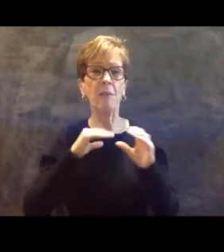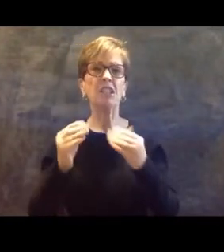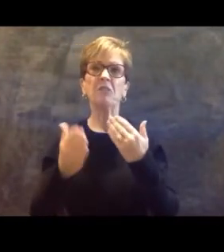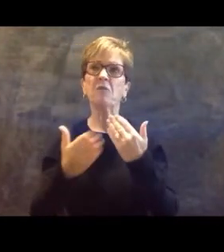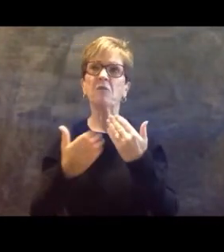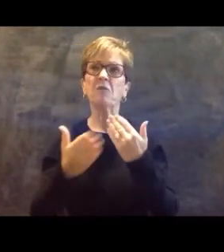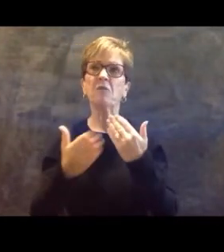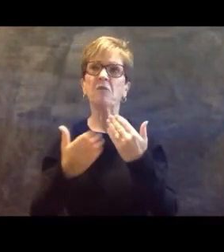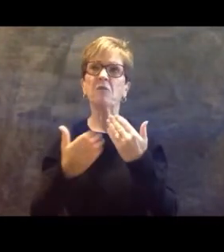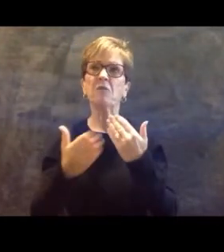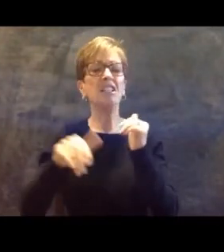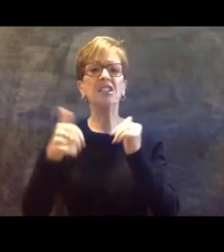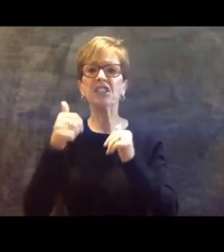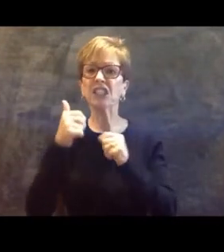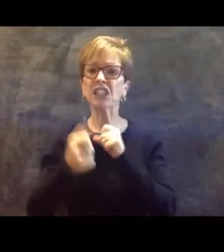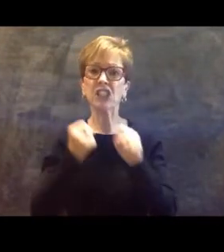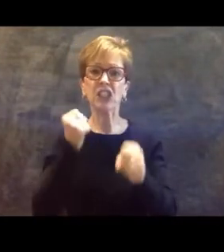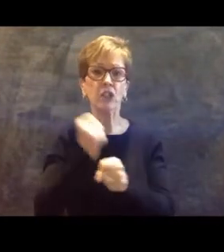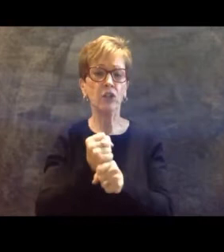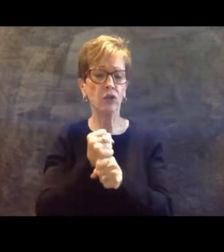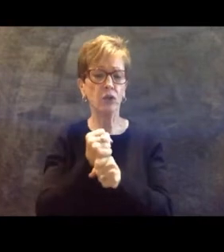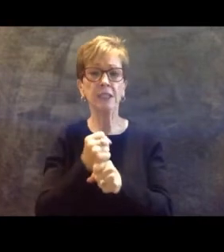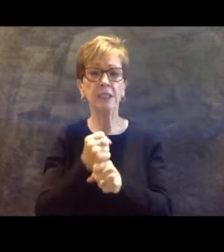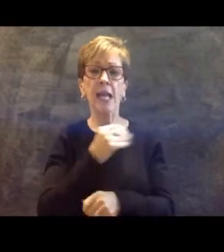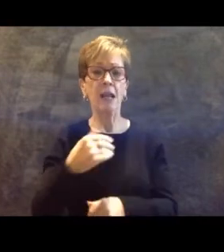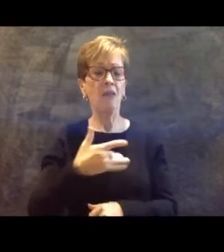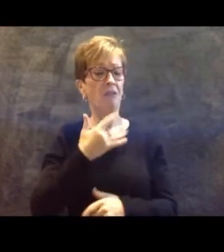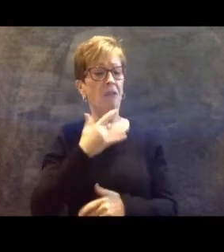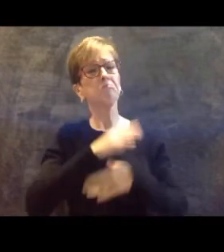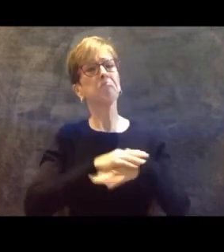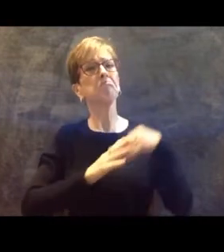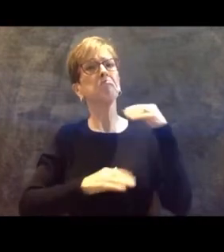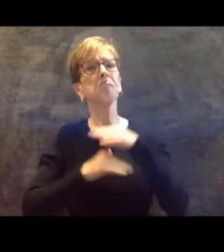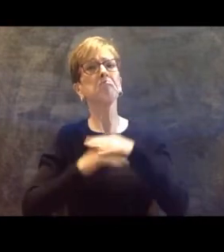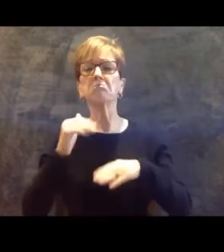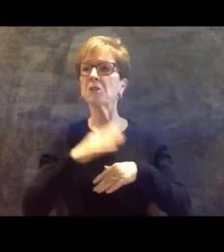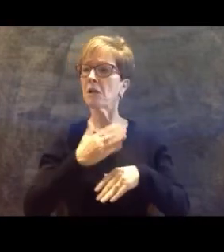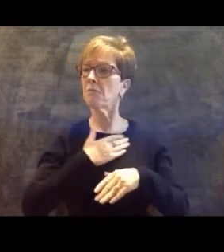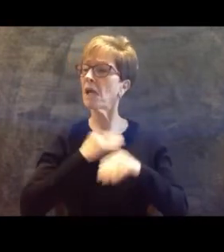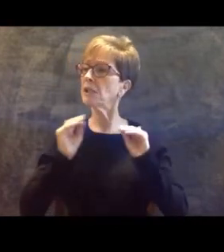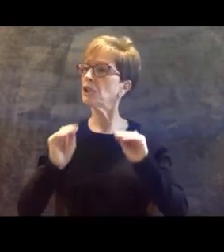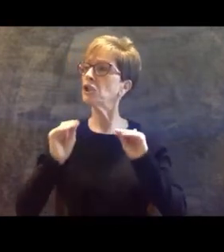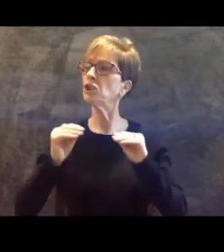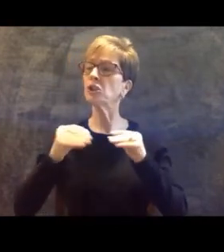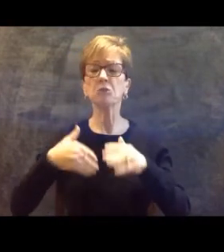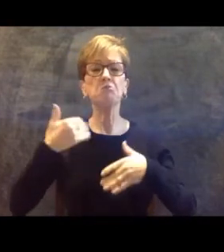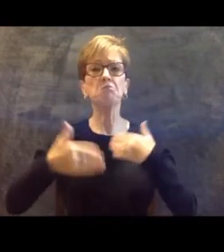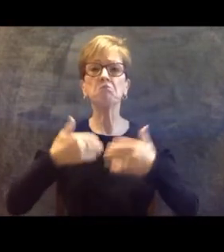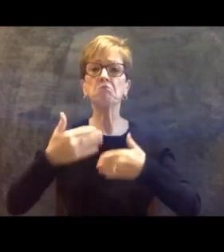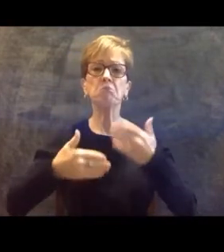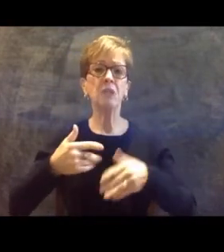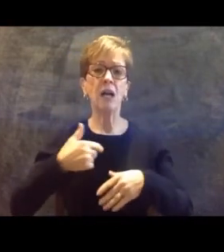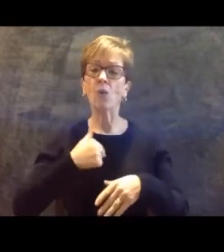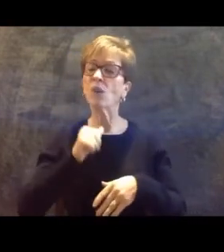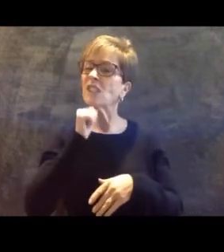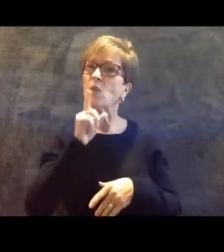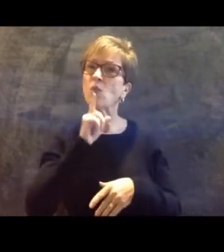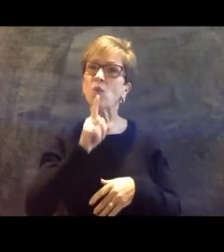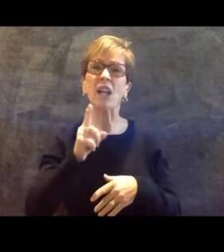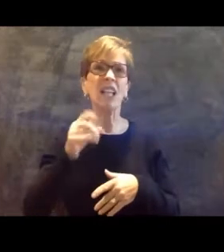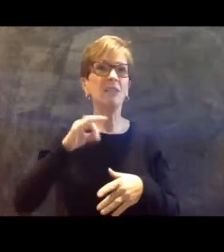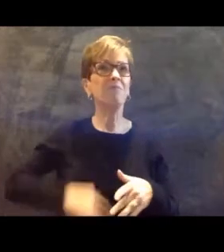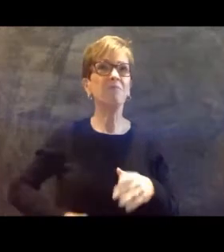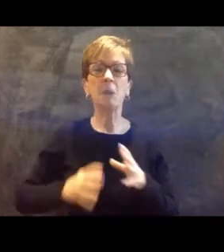was feeling pretty comfortable in my practice. I wasn't really getting as much out of